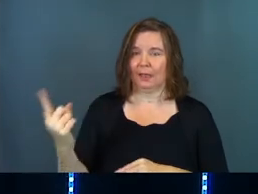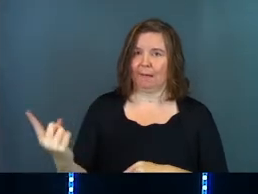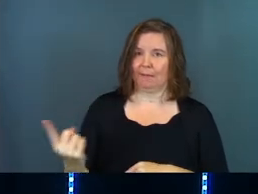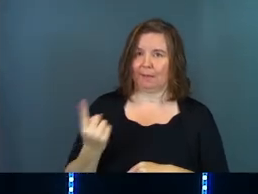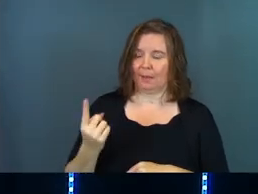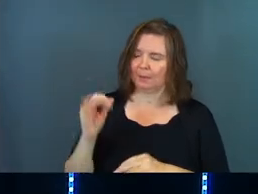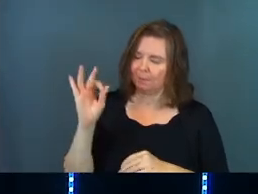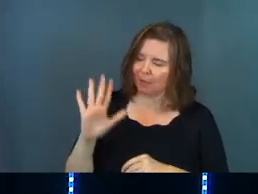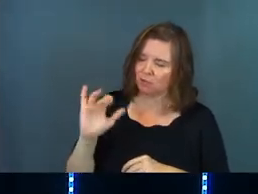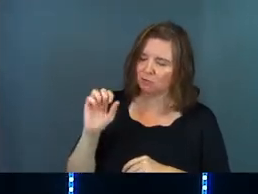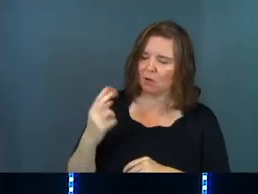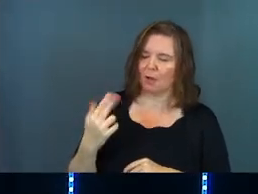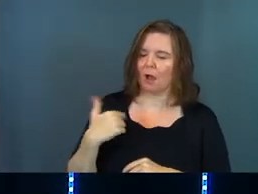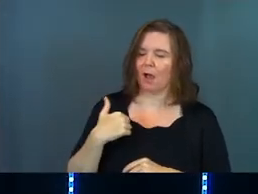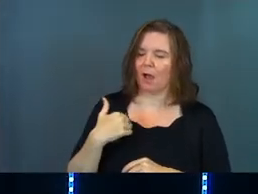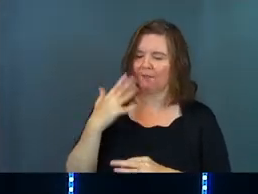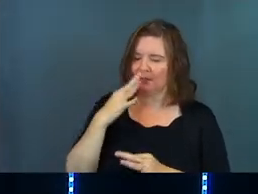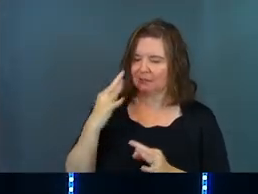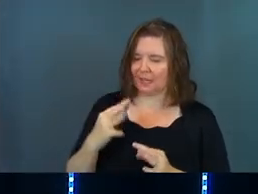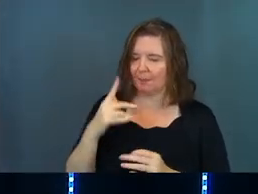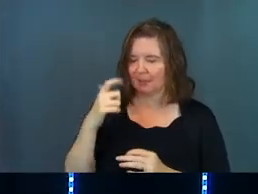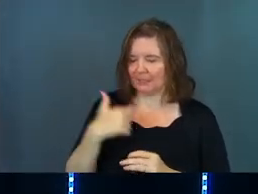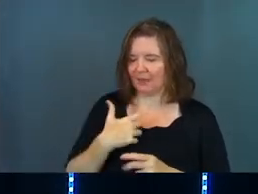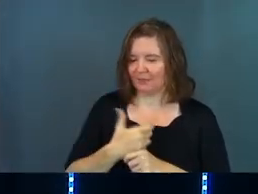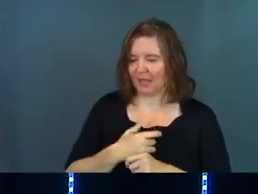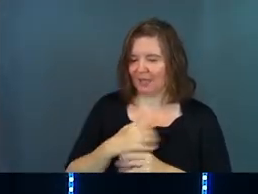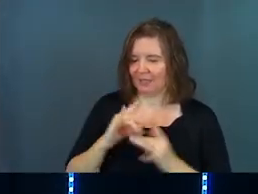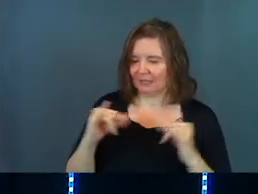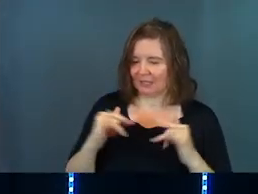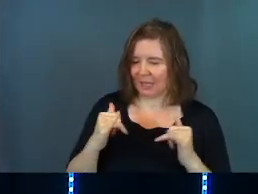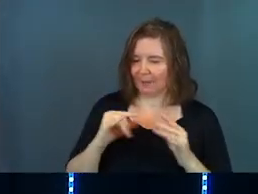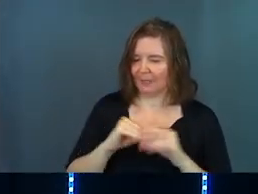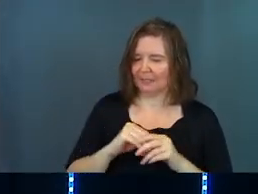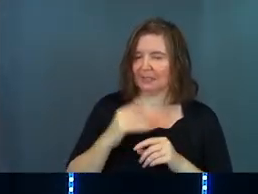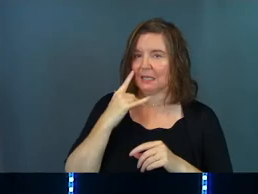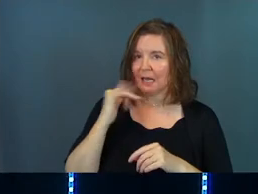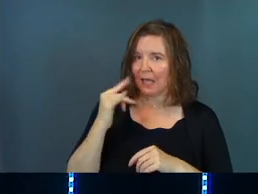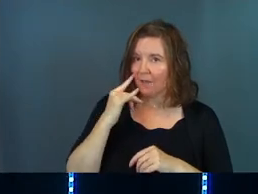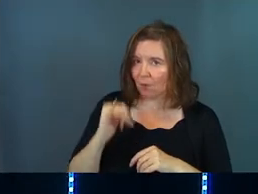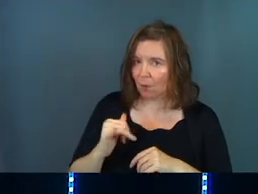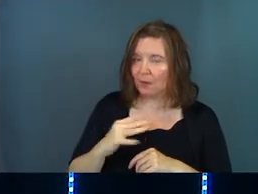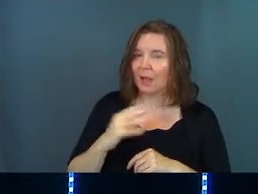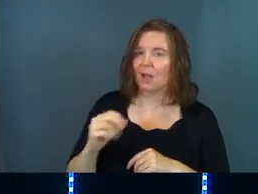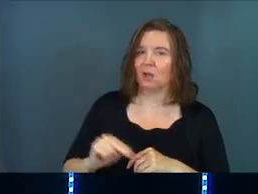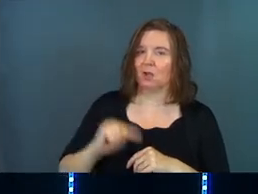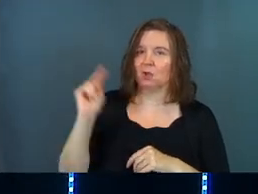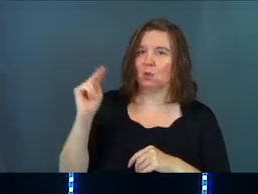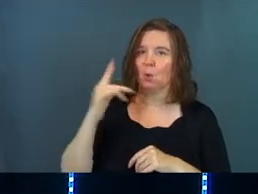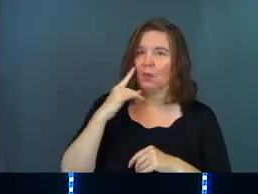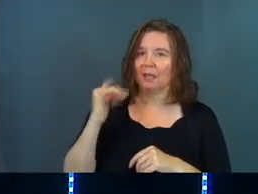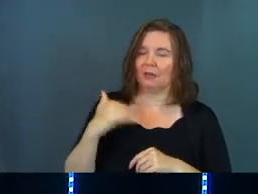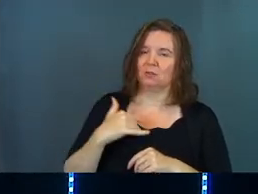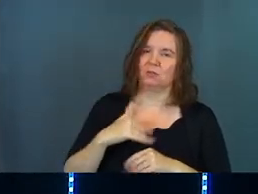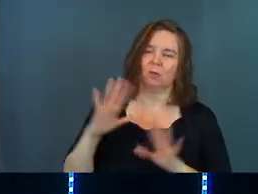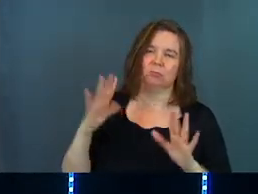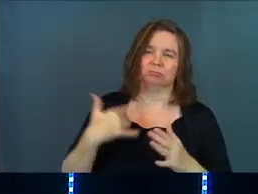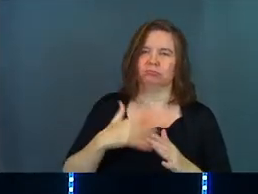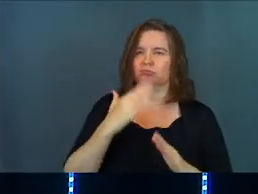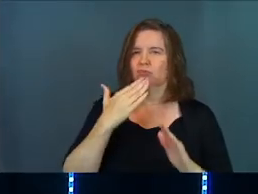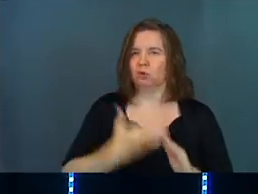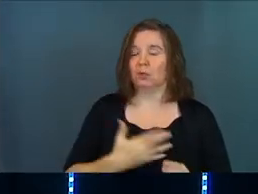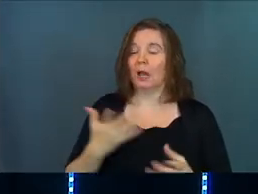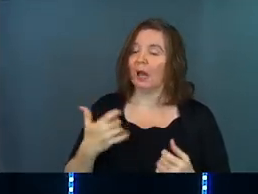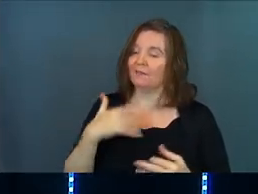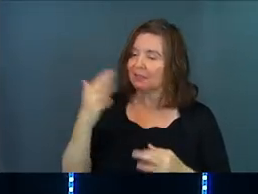he said, Pastor Josh, I've decided because I've got this camp that's in California, in Northern California, and it's so, so good.